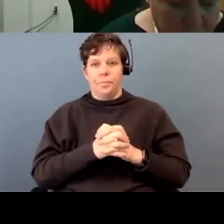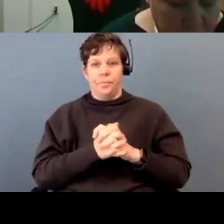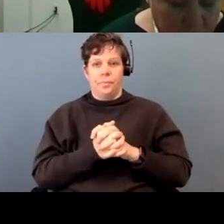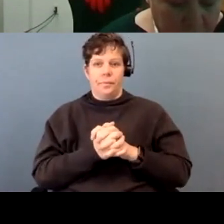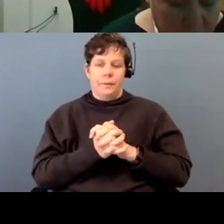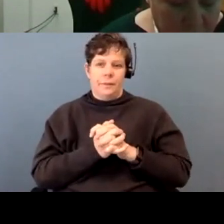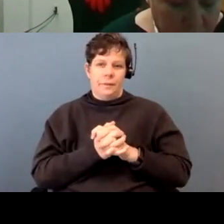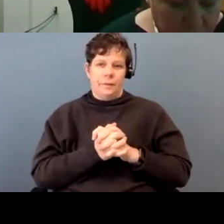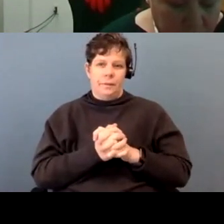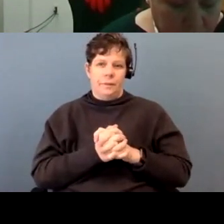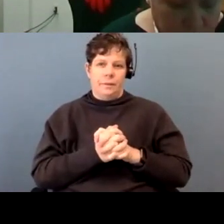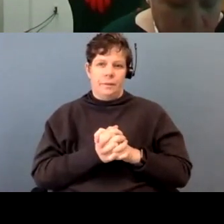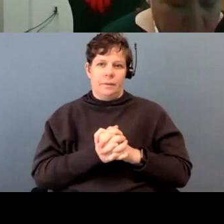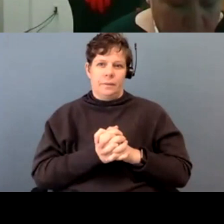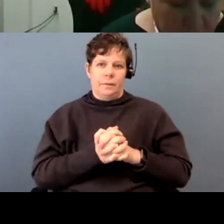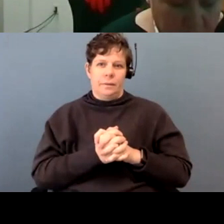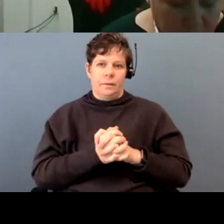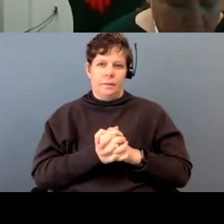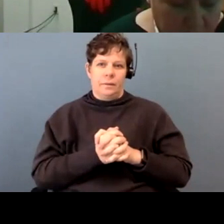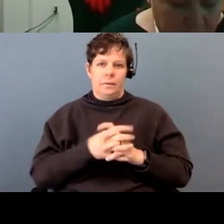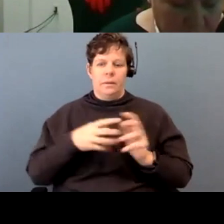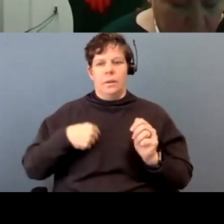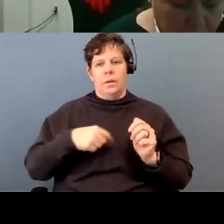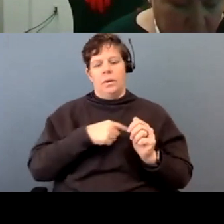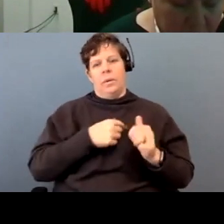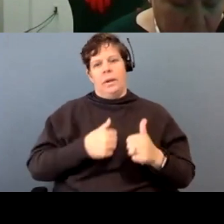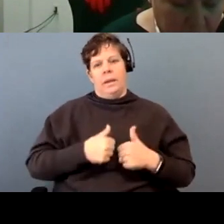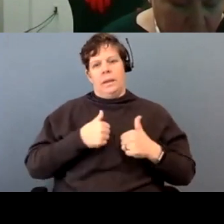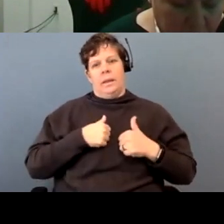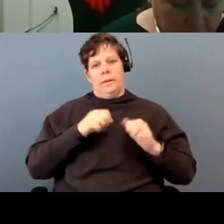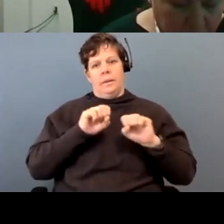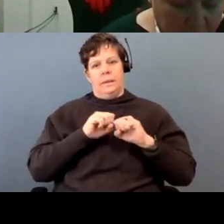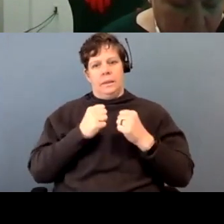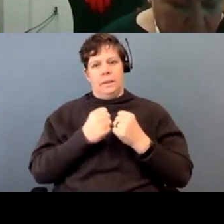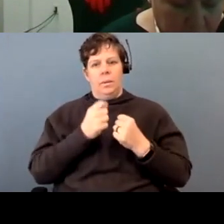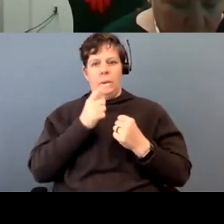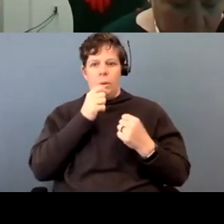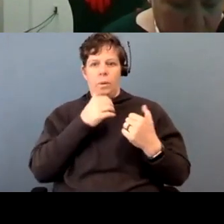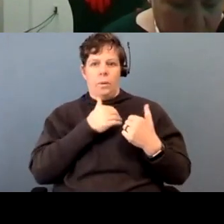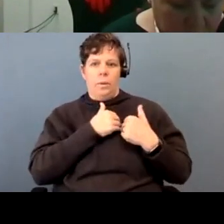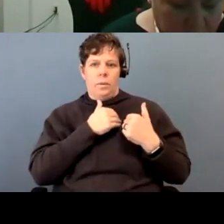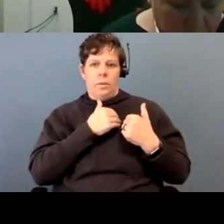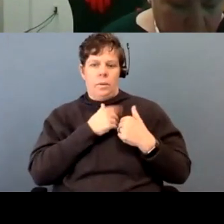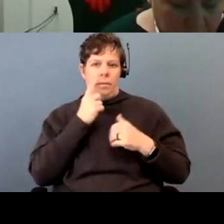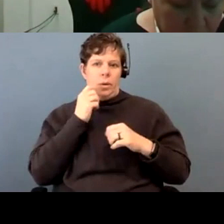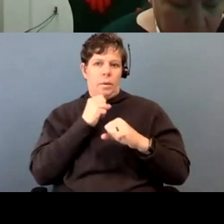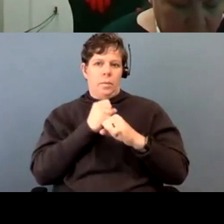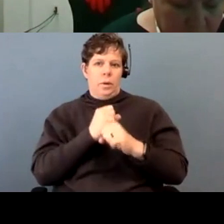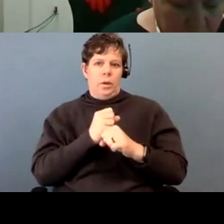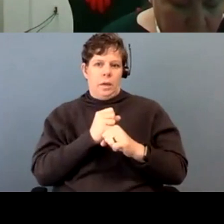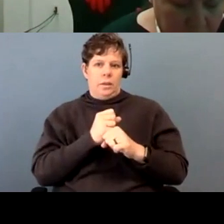we live in a society where the expectation or the, the onus of responsibility for protection is put on